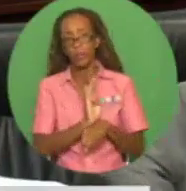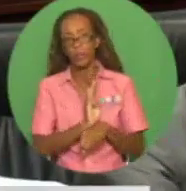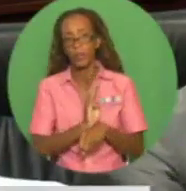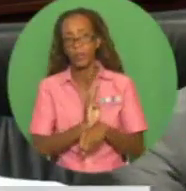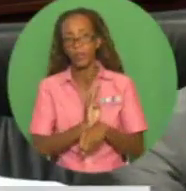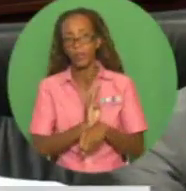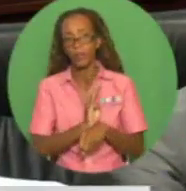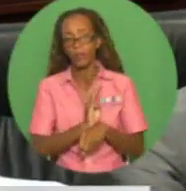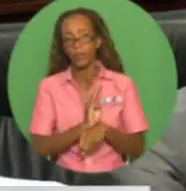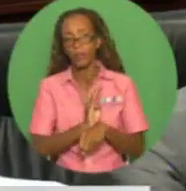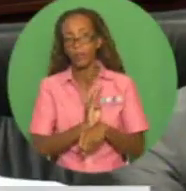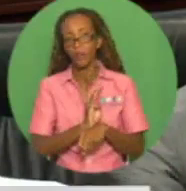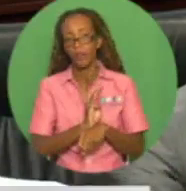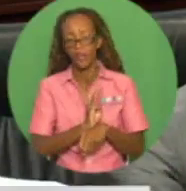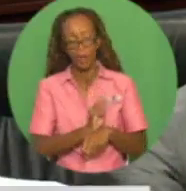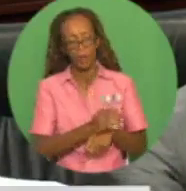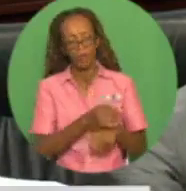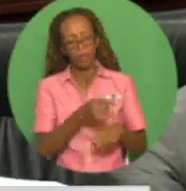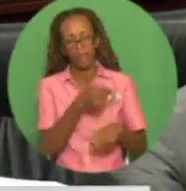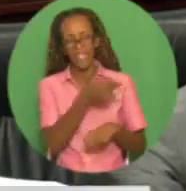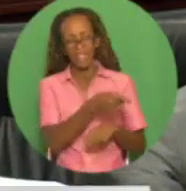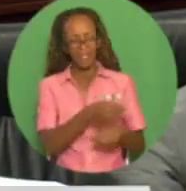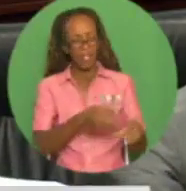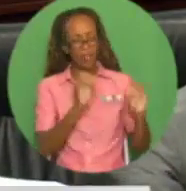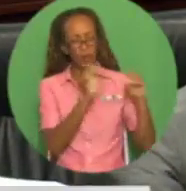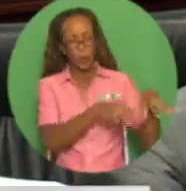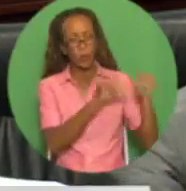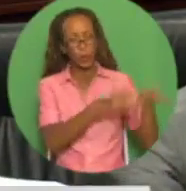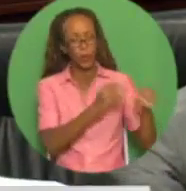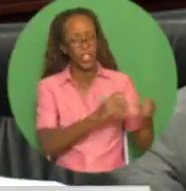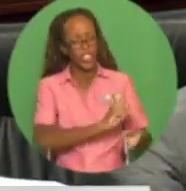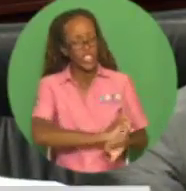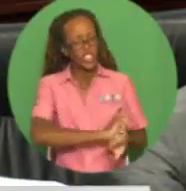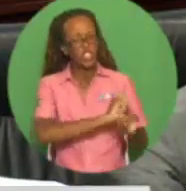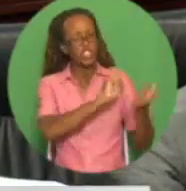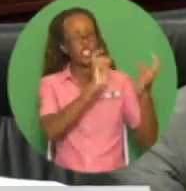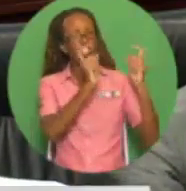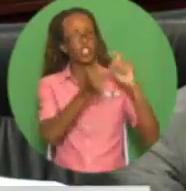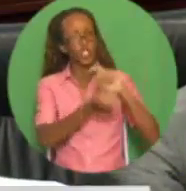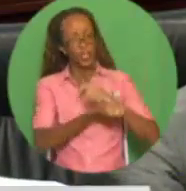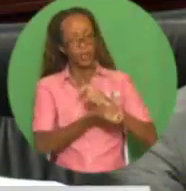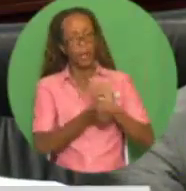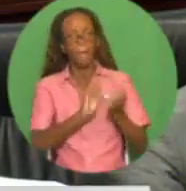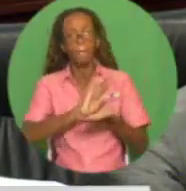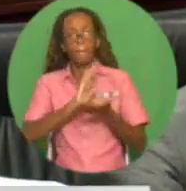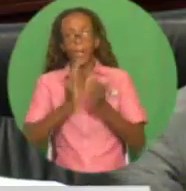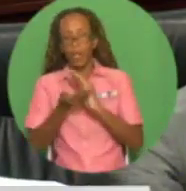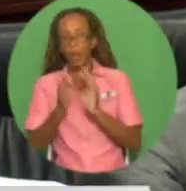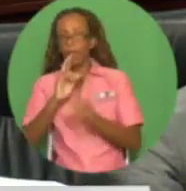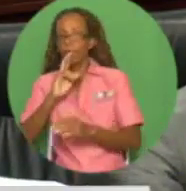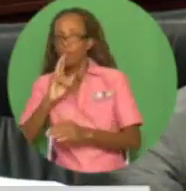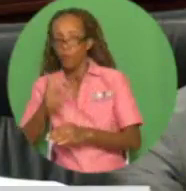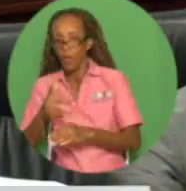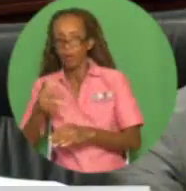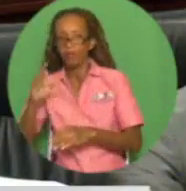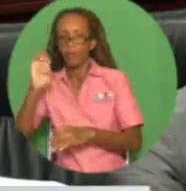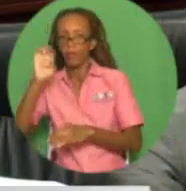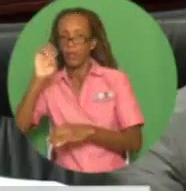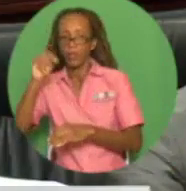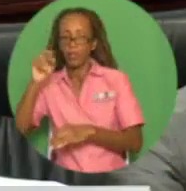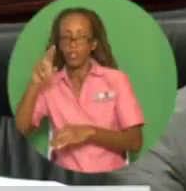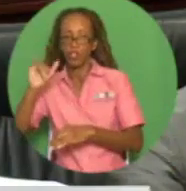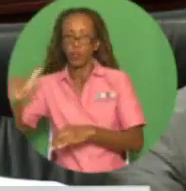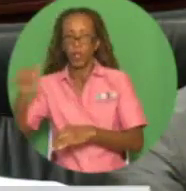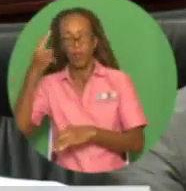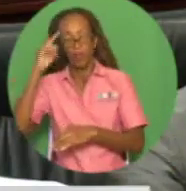a waste-to-energy plant to be located at the Beatham landfill. Our commitment, Madam Speaker, to a 30